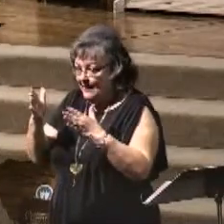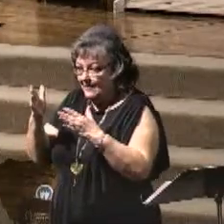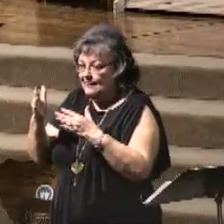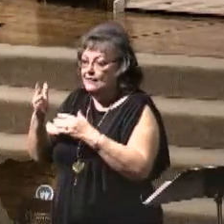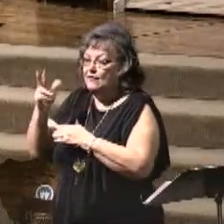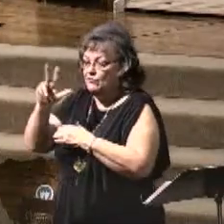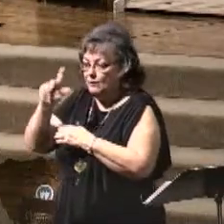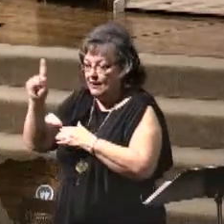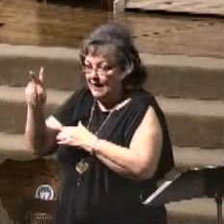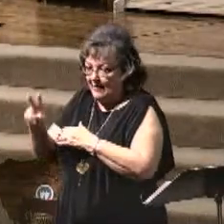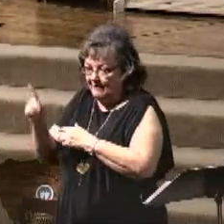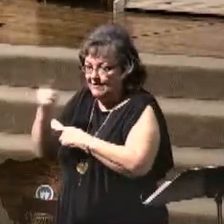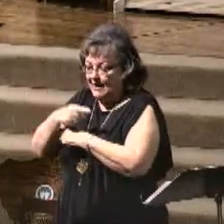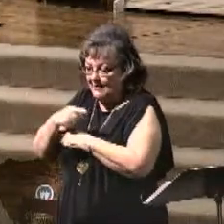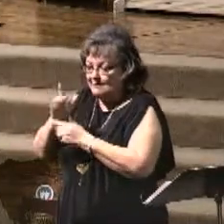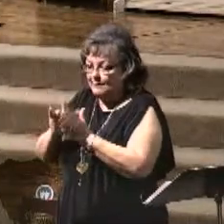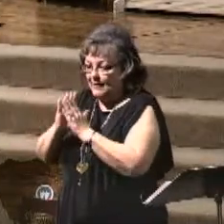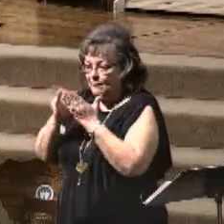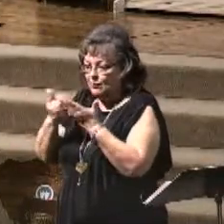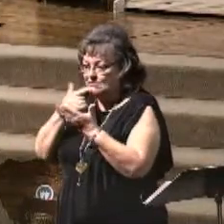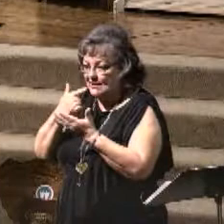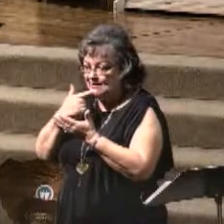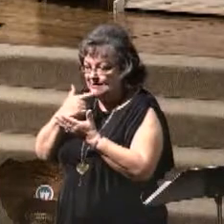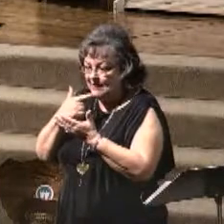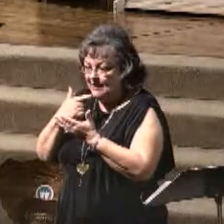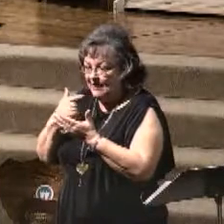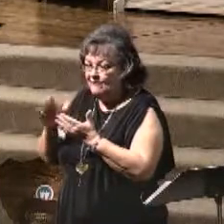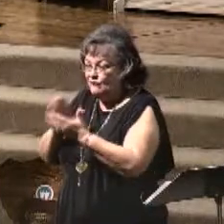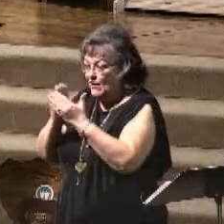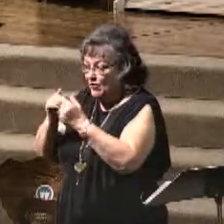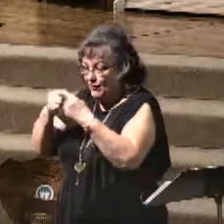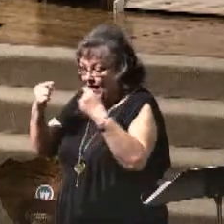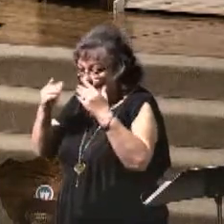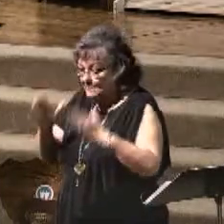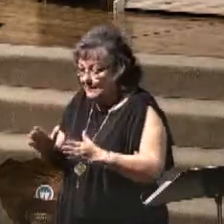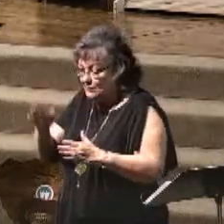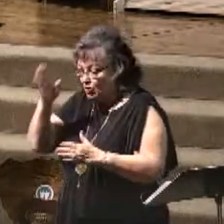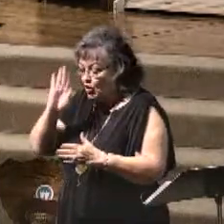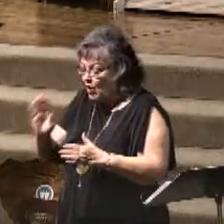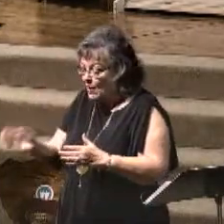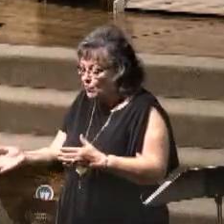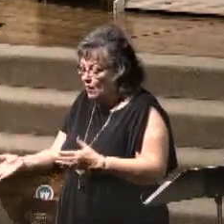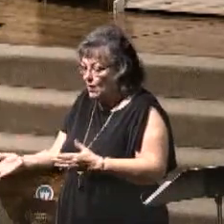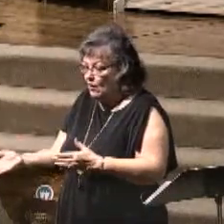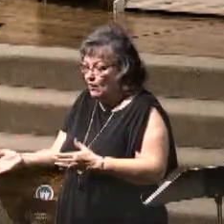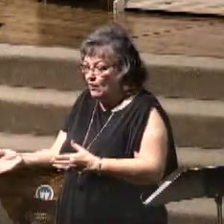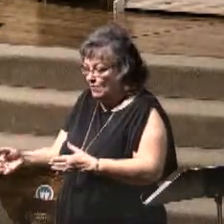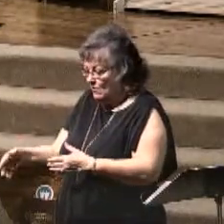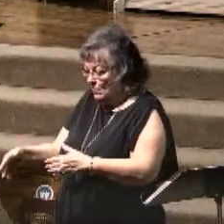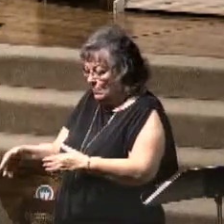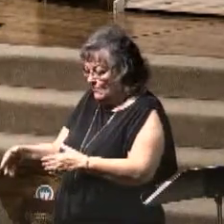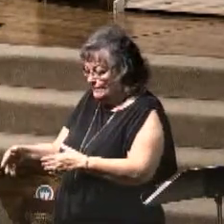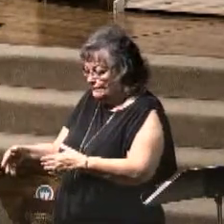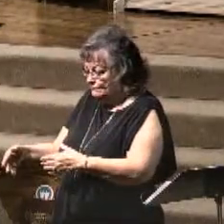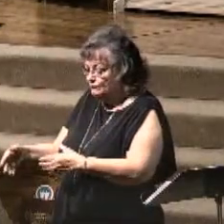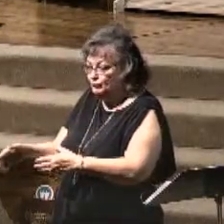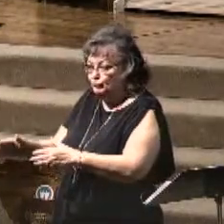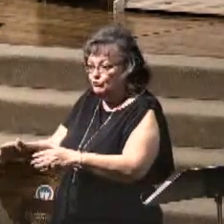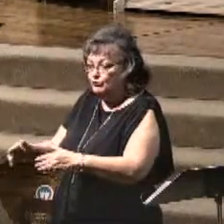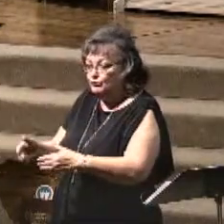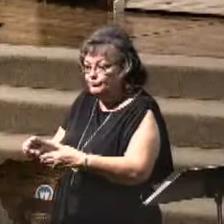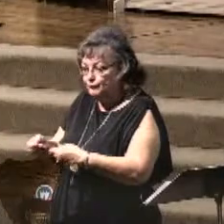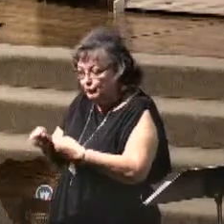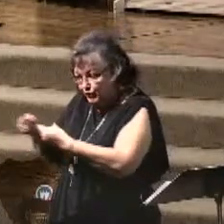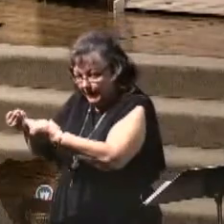a half days, the Bible says that in front of their enemies, God will raise up those two witnesses, give them